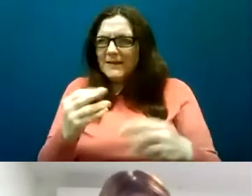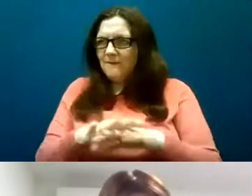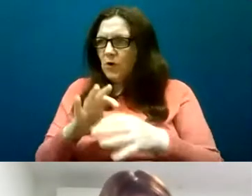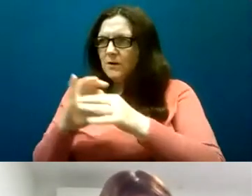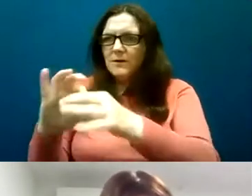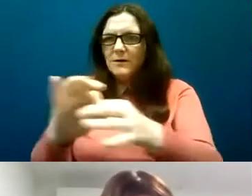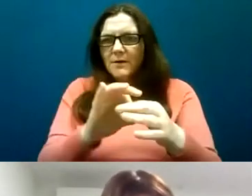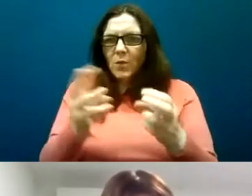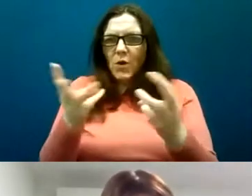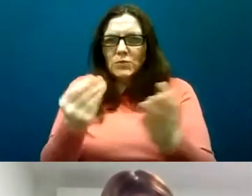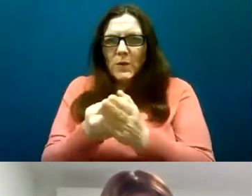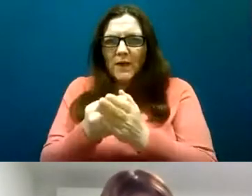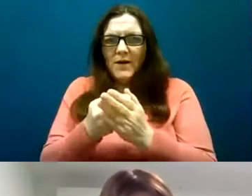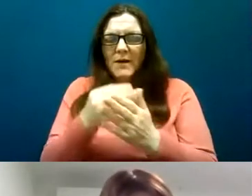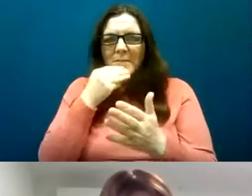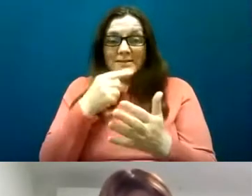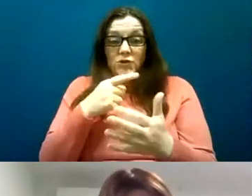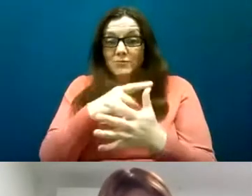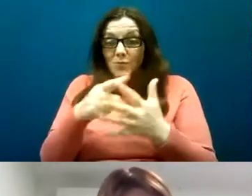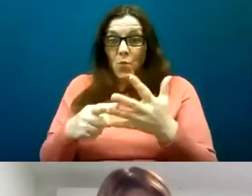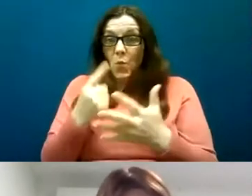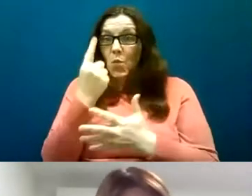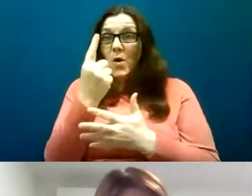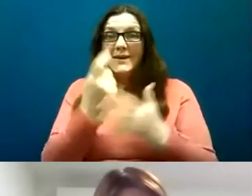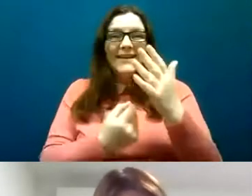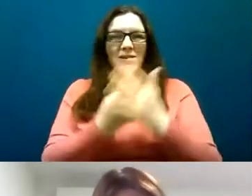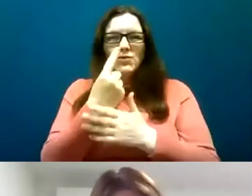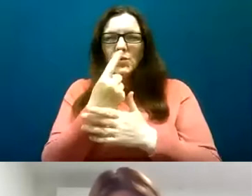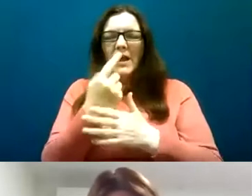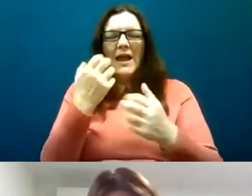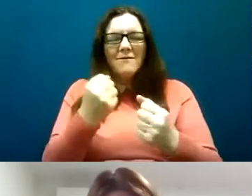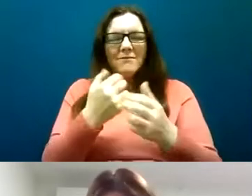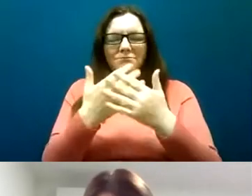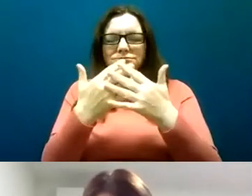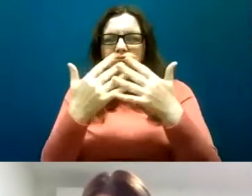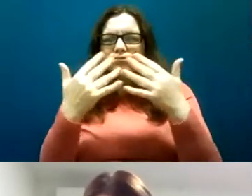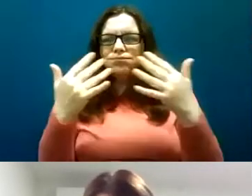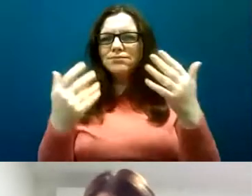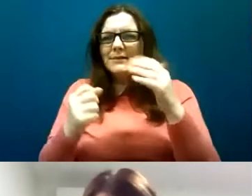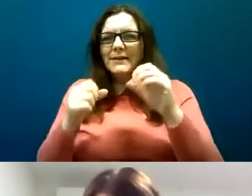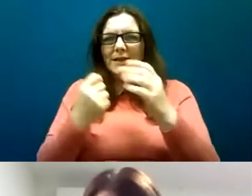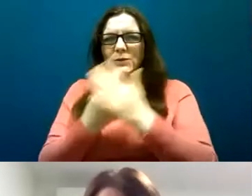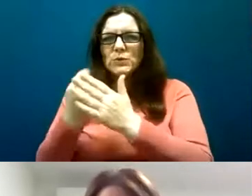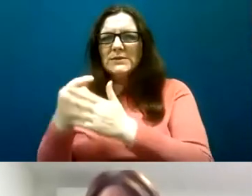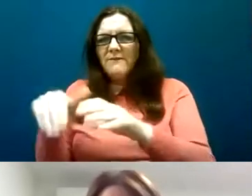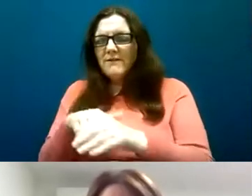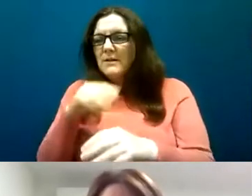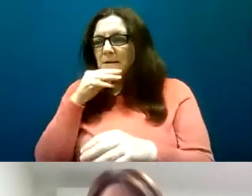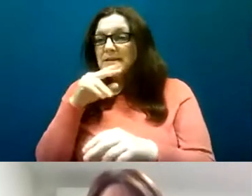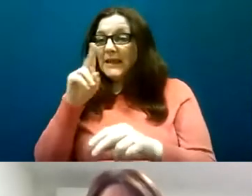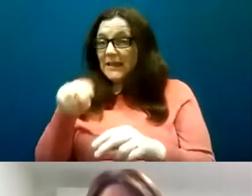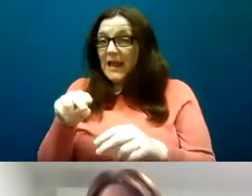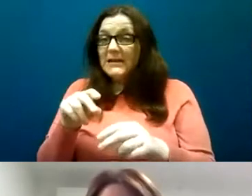fact that you know it's very multifactorial it's not just one issue there's a lot of issues involved I'll remind people they can send